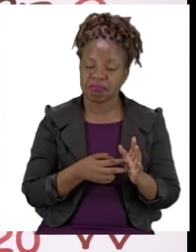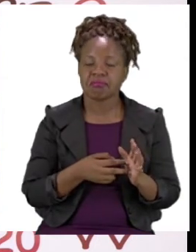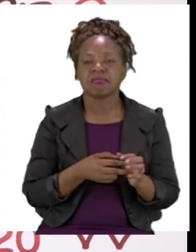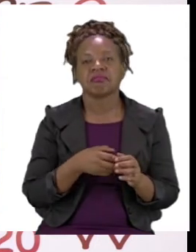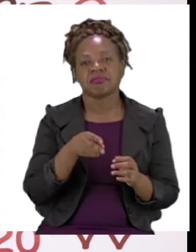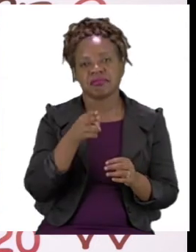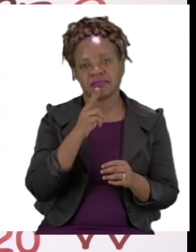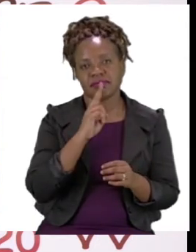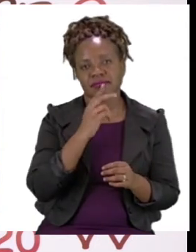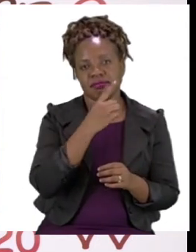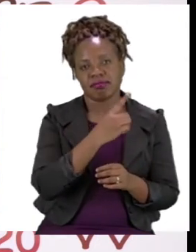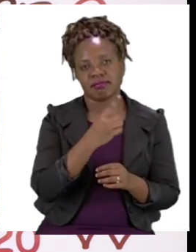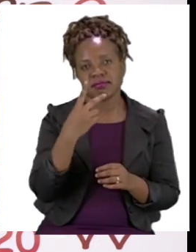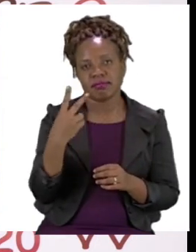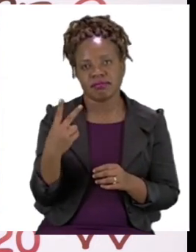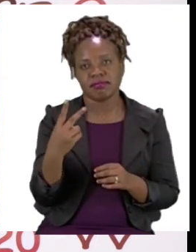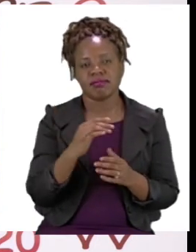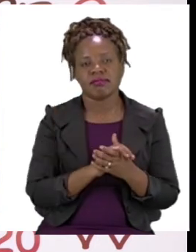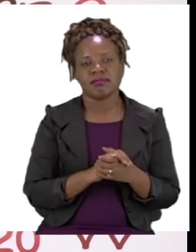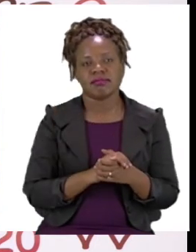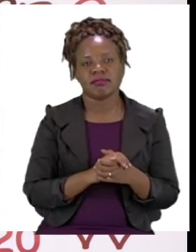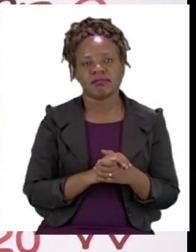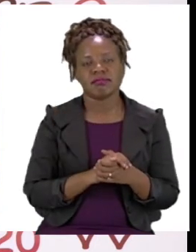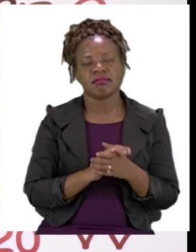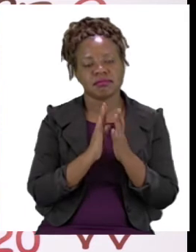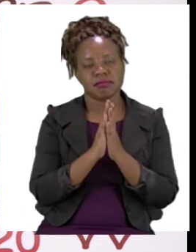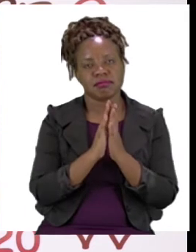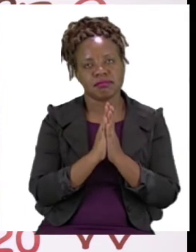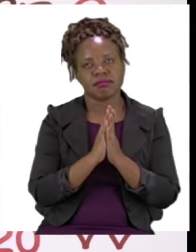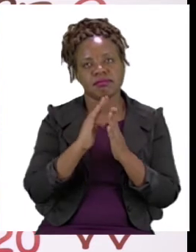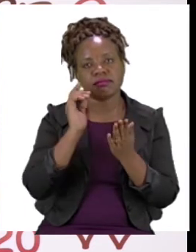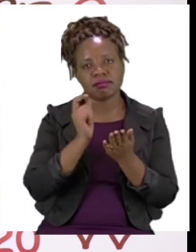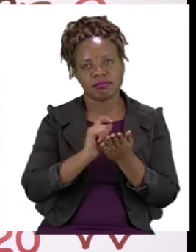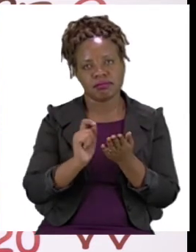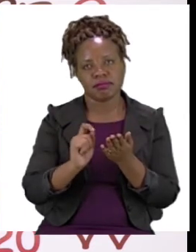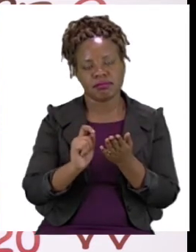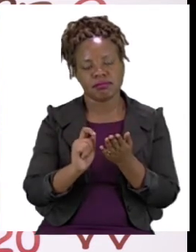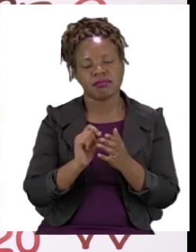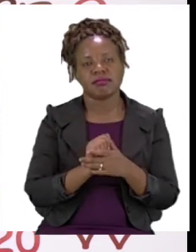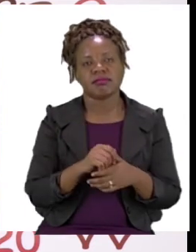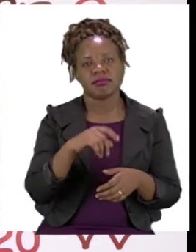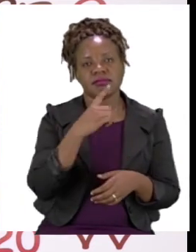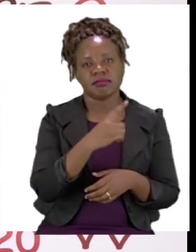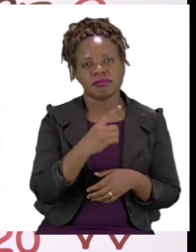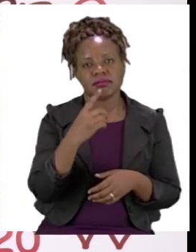is 12. Please write 12 in the next carriage for our choo choo train.